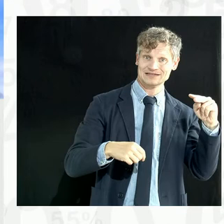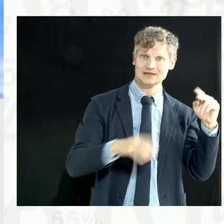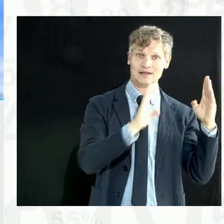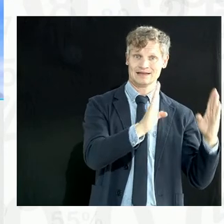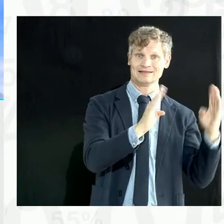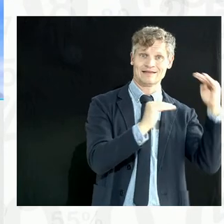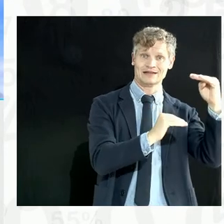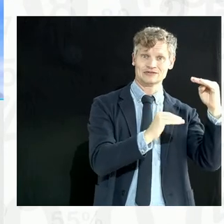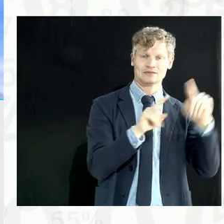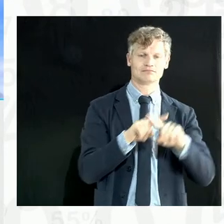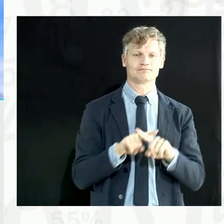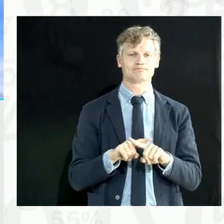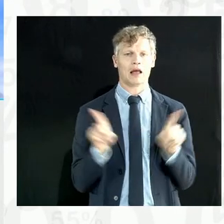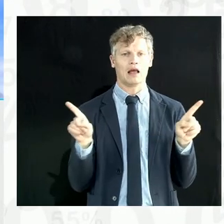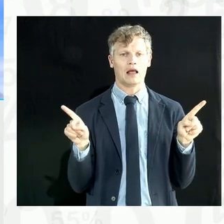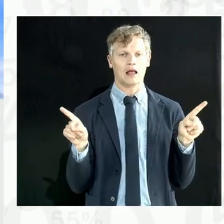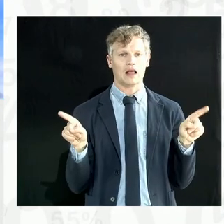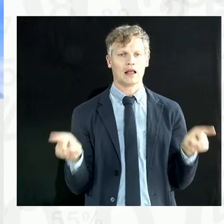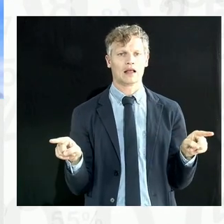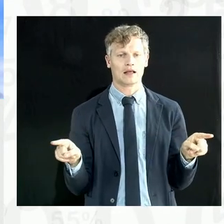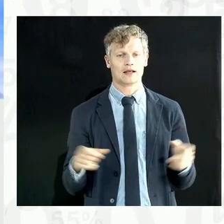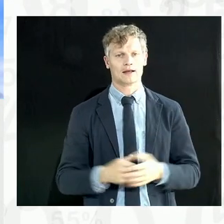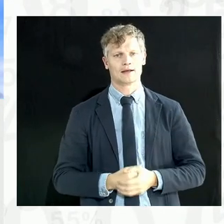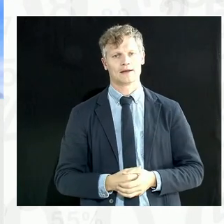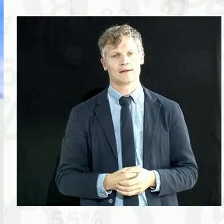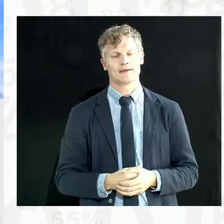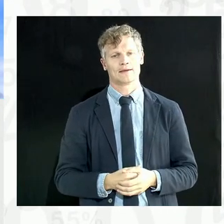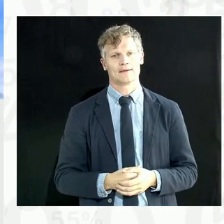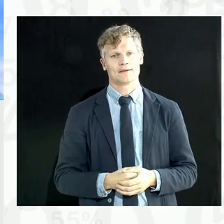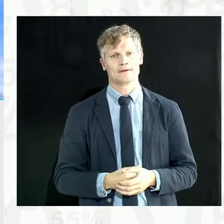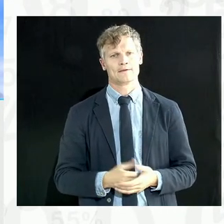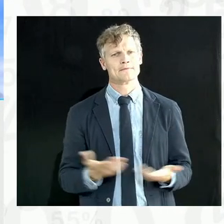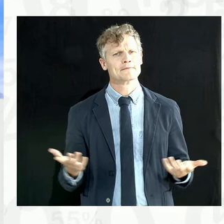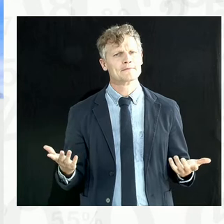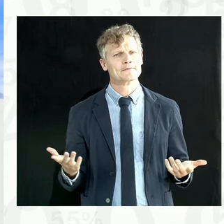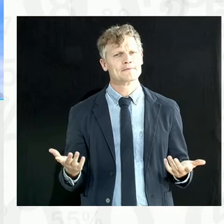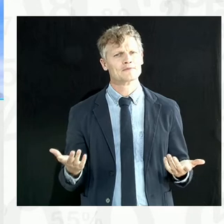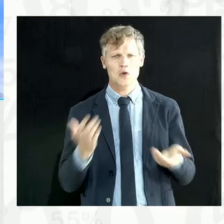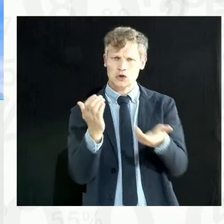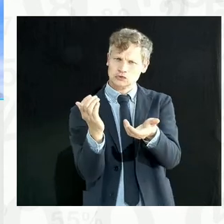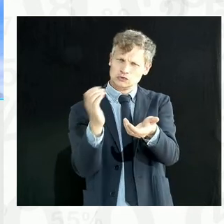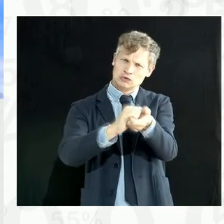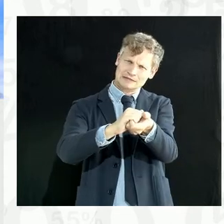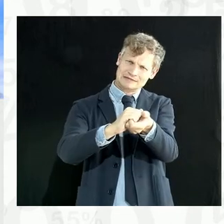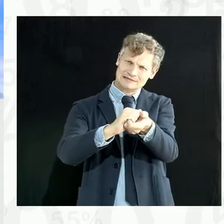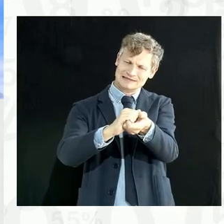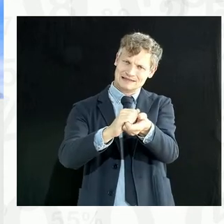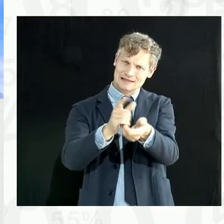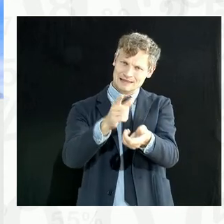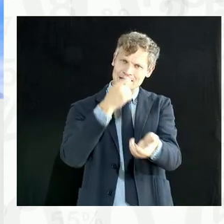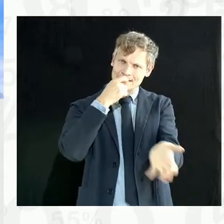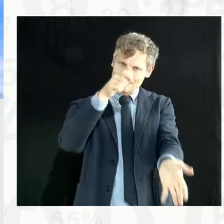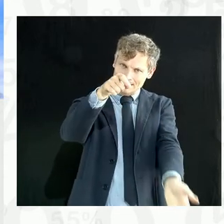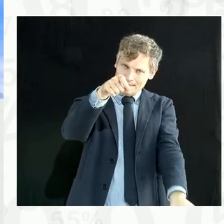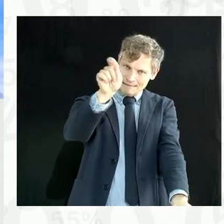absolutely a different meaning. So, the measurement of trust actually